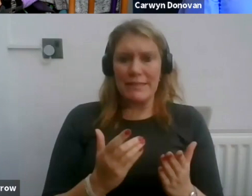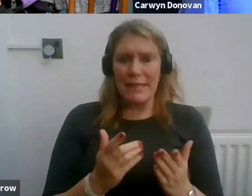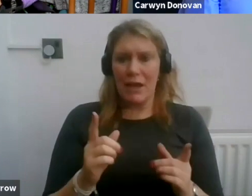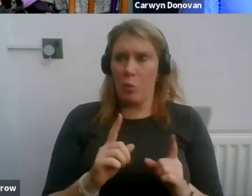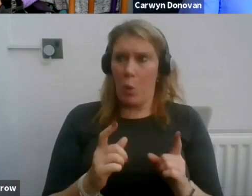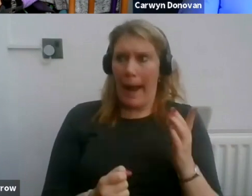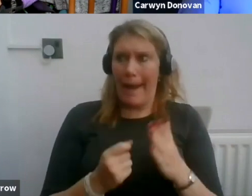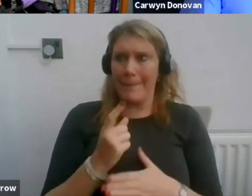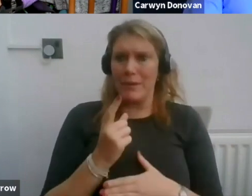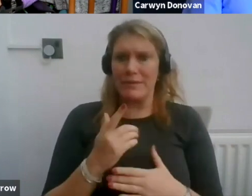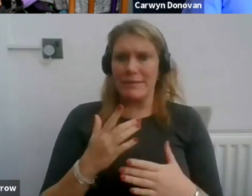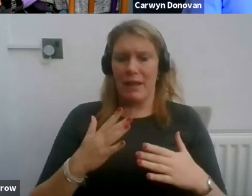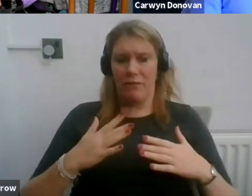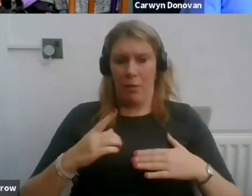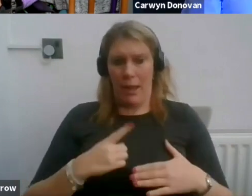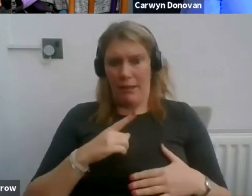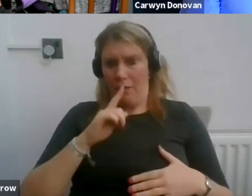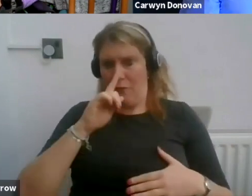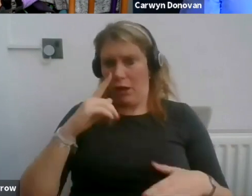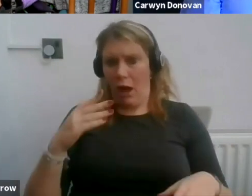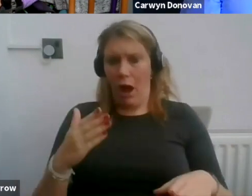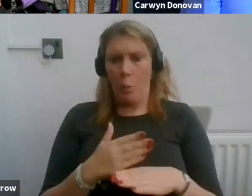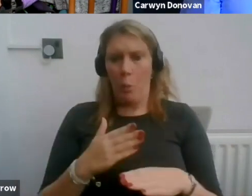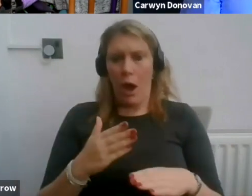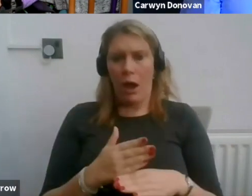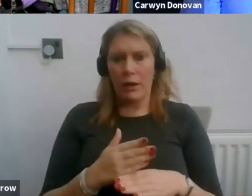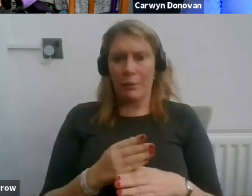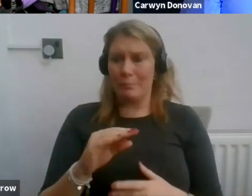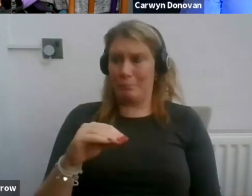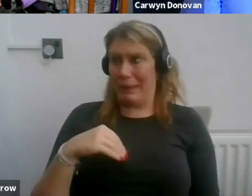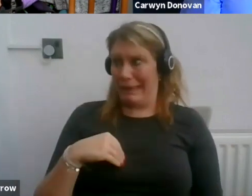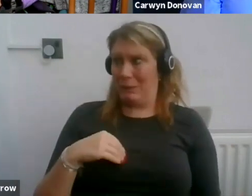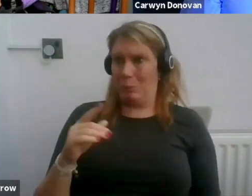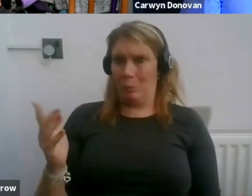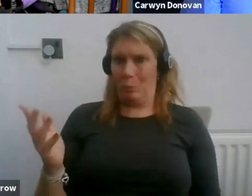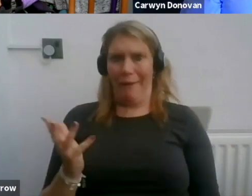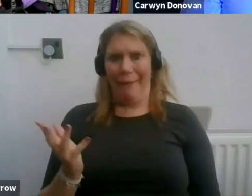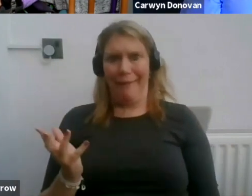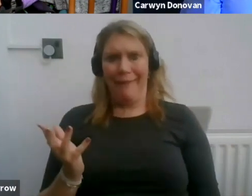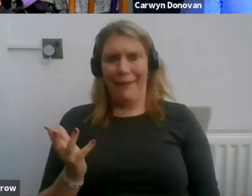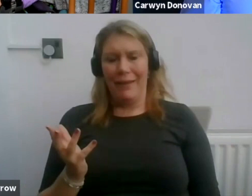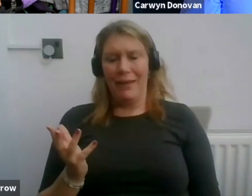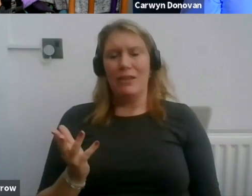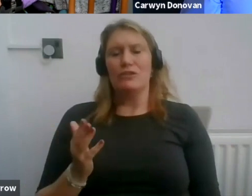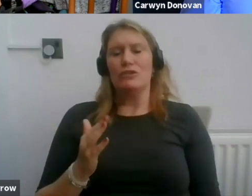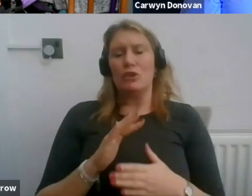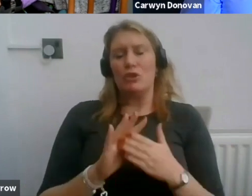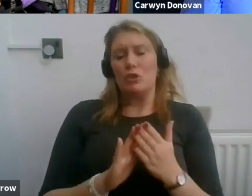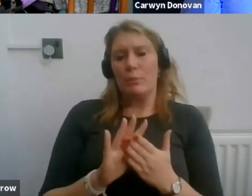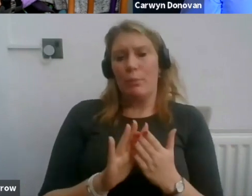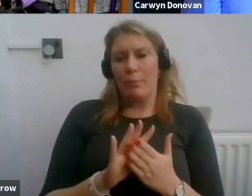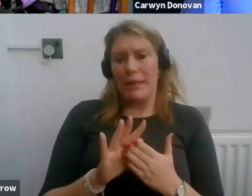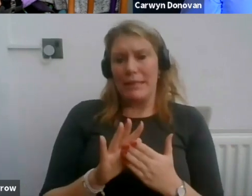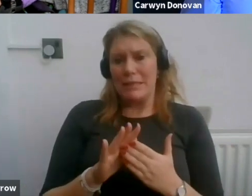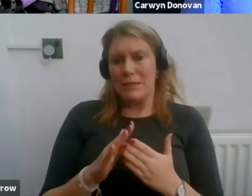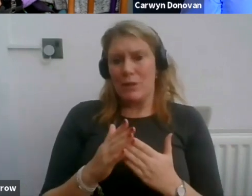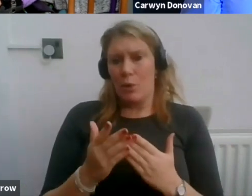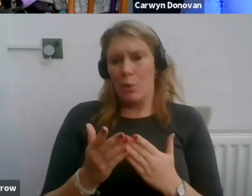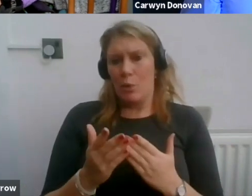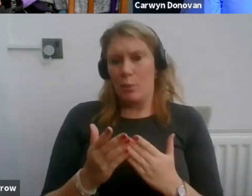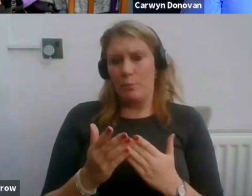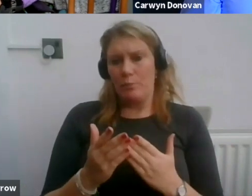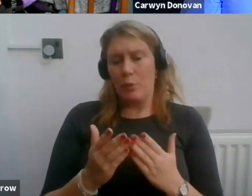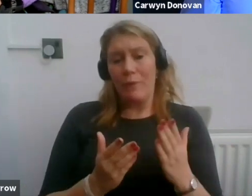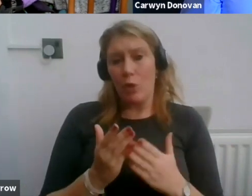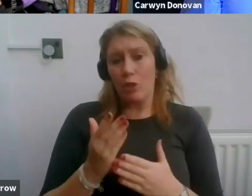happens if I cannot work. Well, so we've addressed that through the public liability insurance. It might not be,